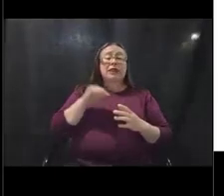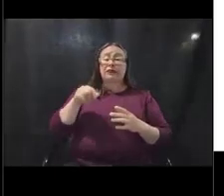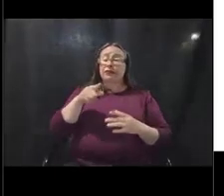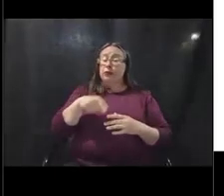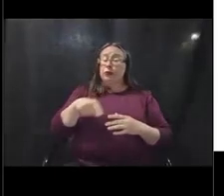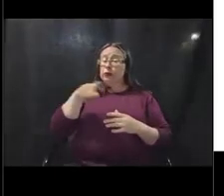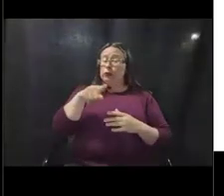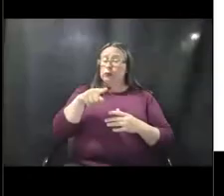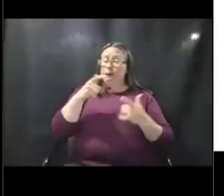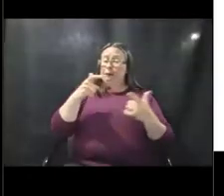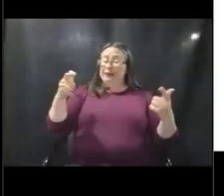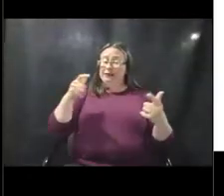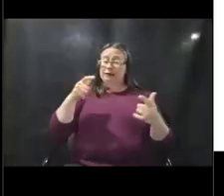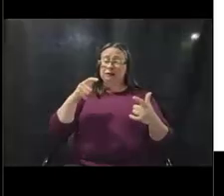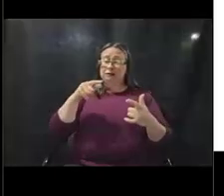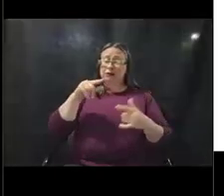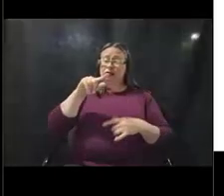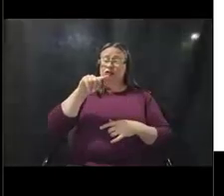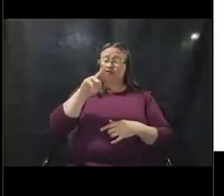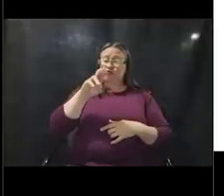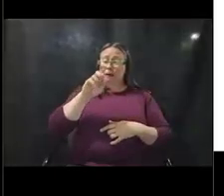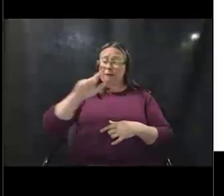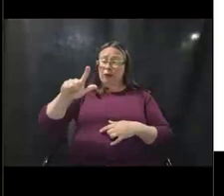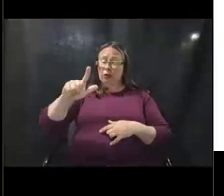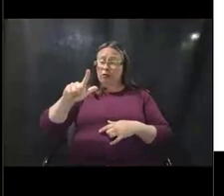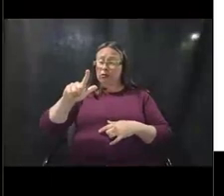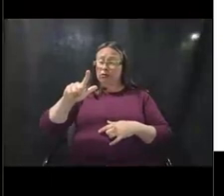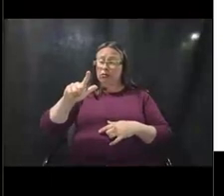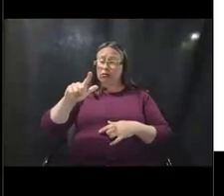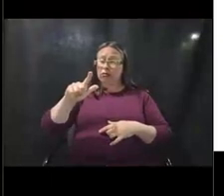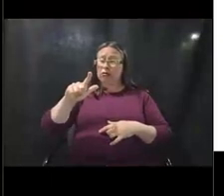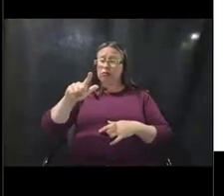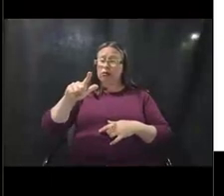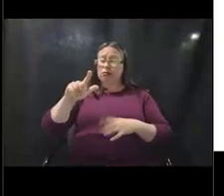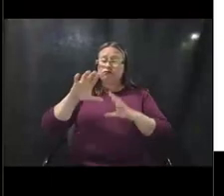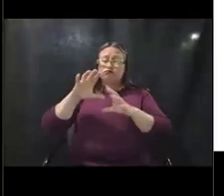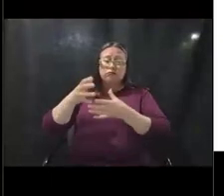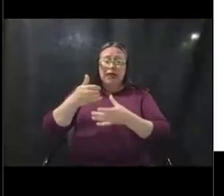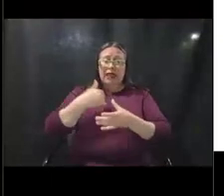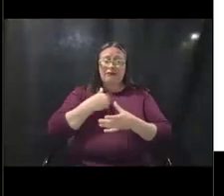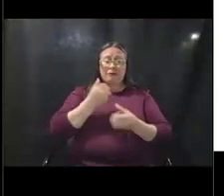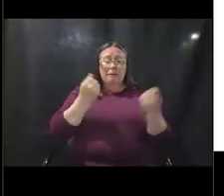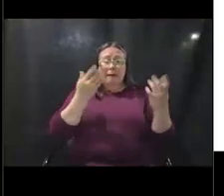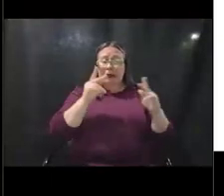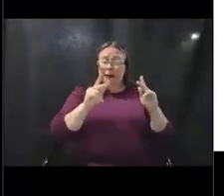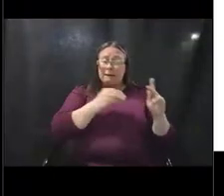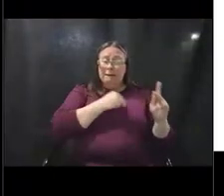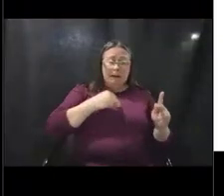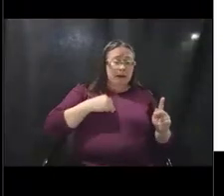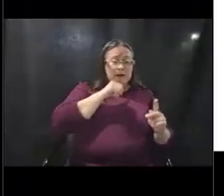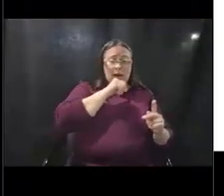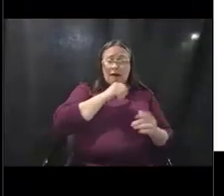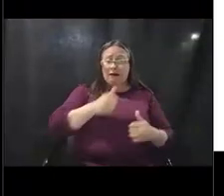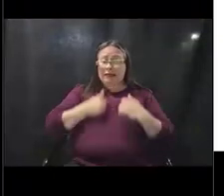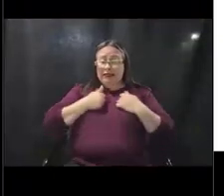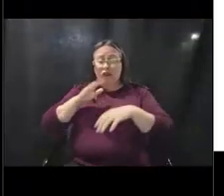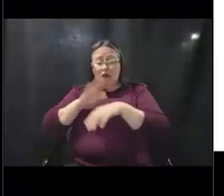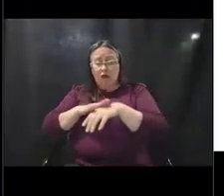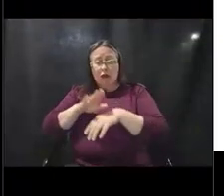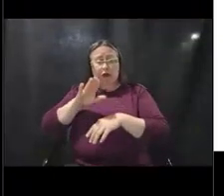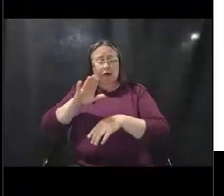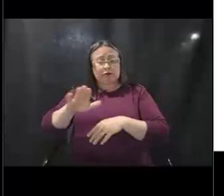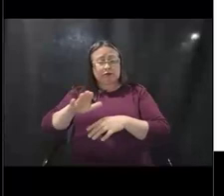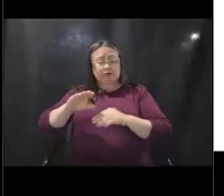tribal members who do not live on your particular reservation, you may consider how